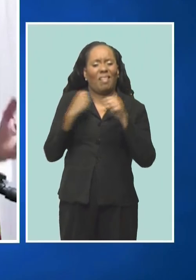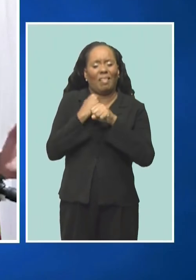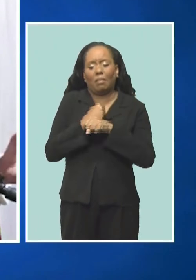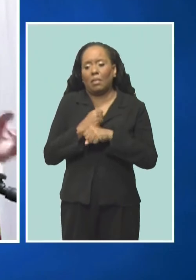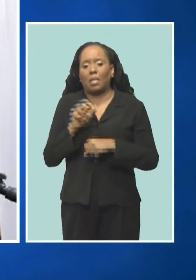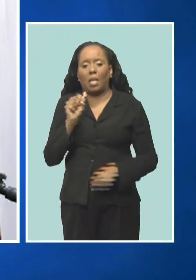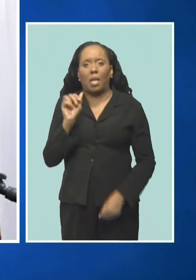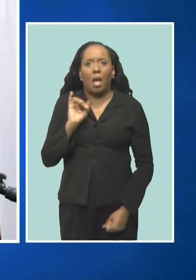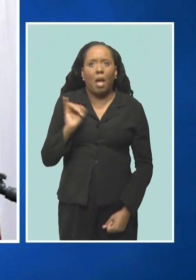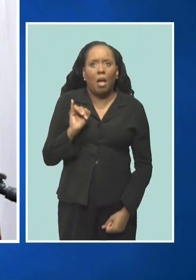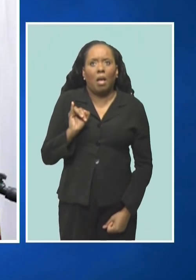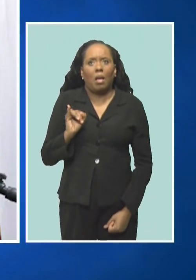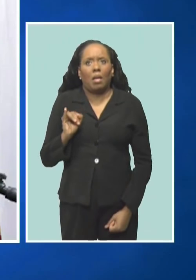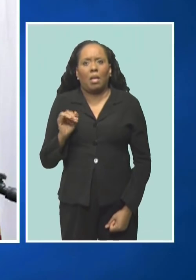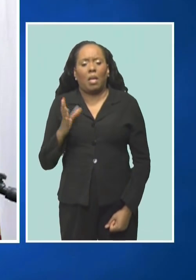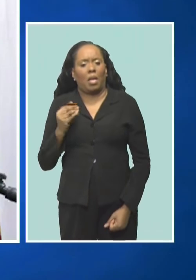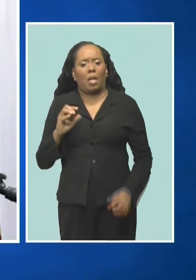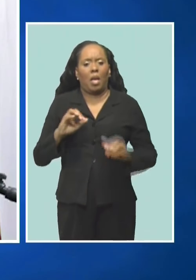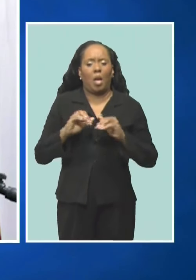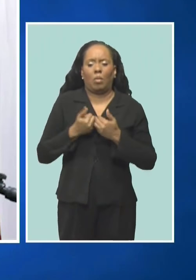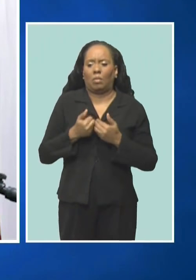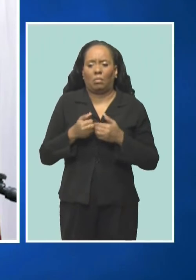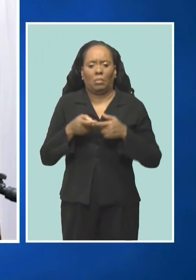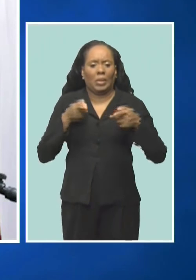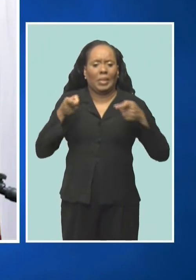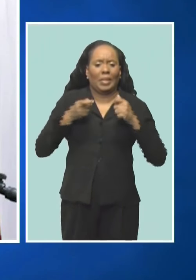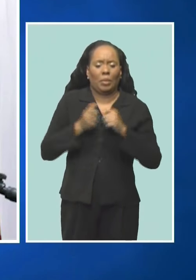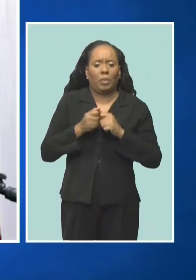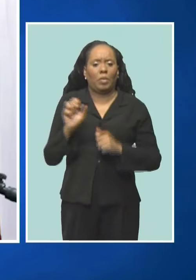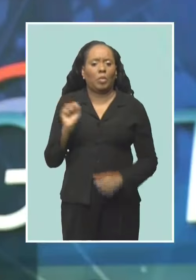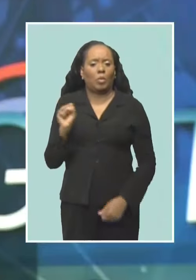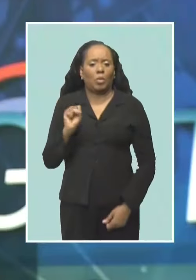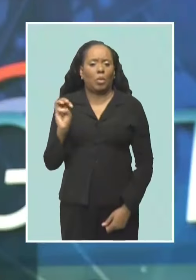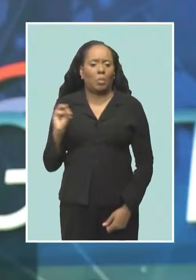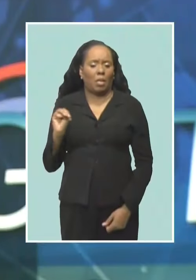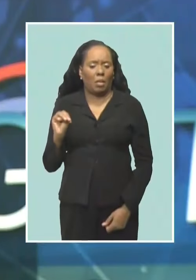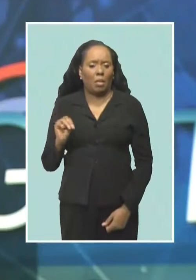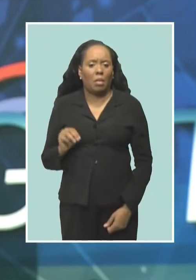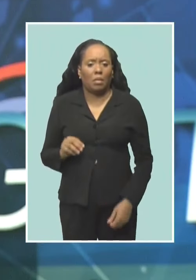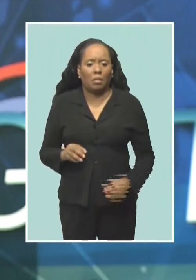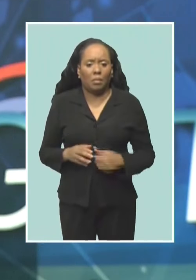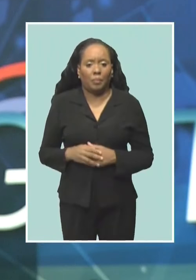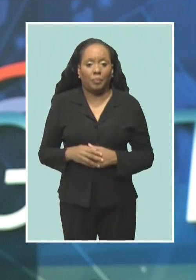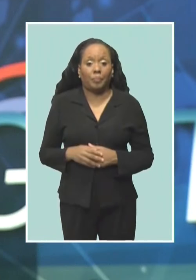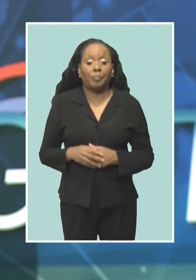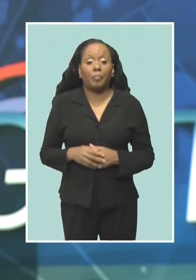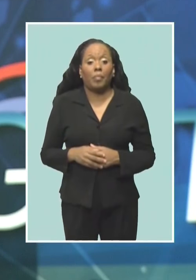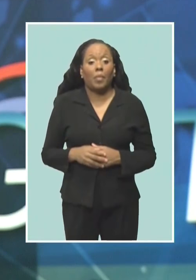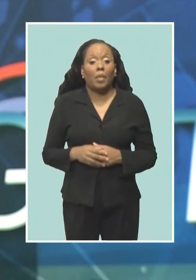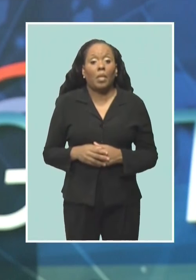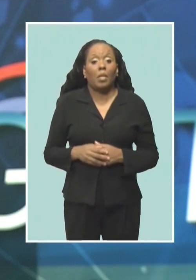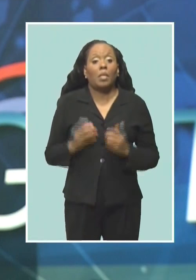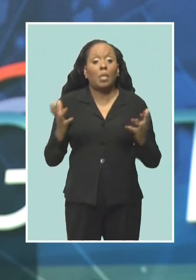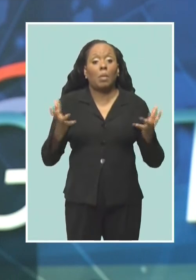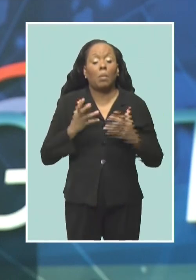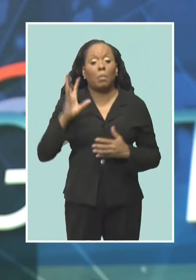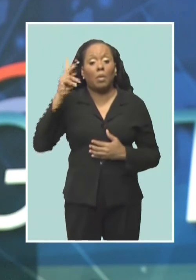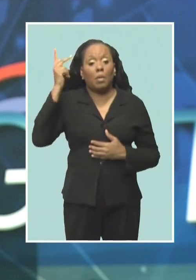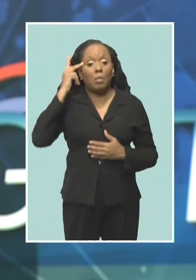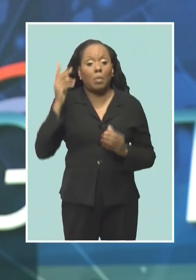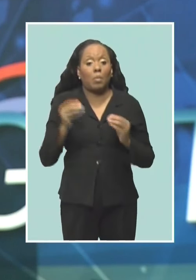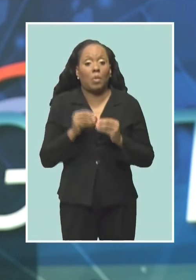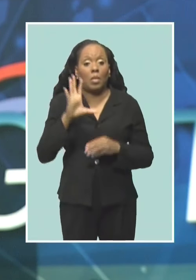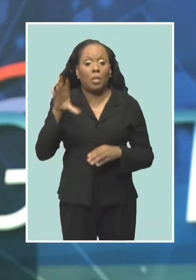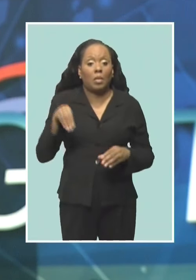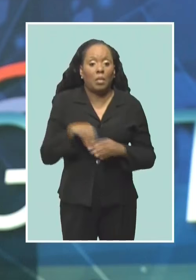contact things of social media? Oftentimes we do not. Mr. Holder wants parliaments to be more inclusive and